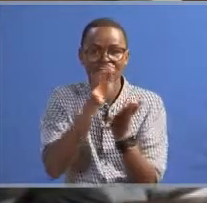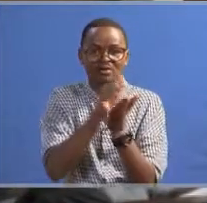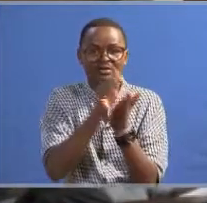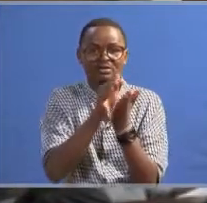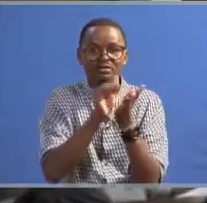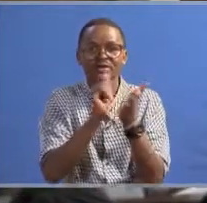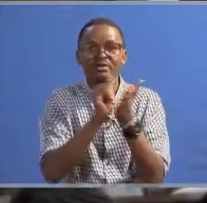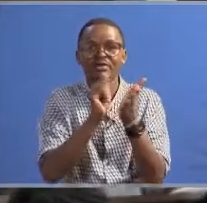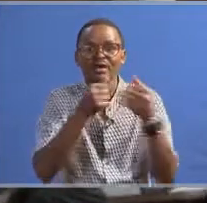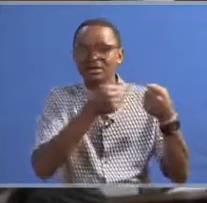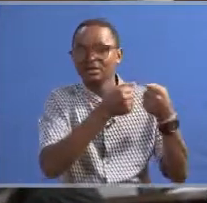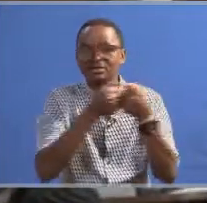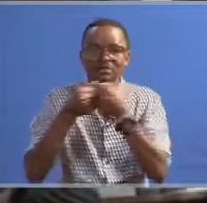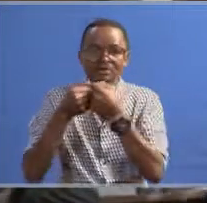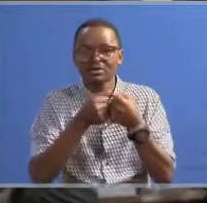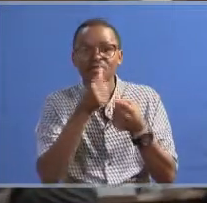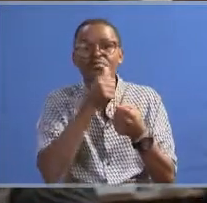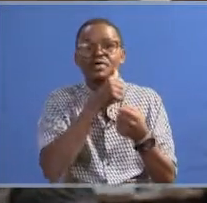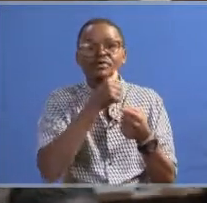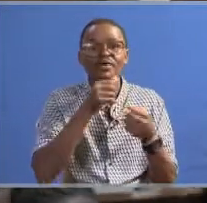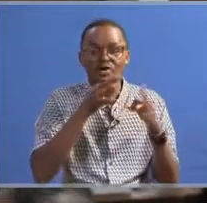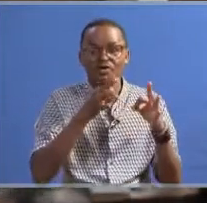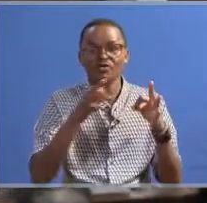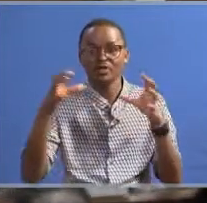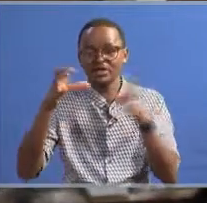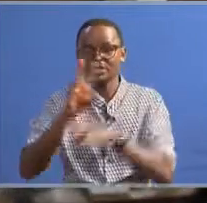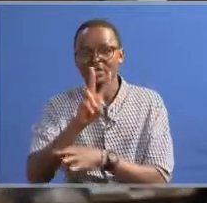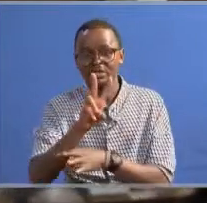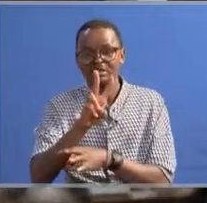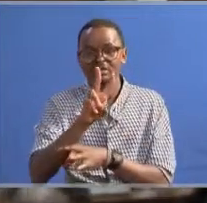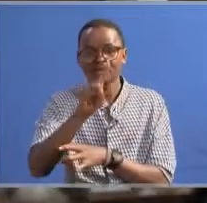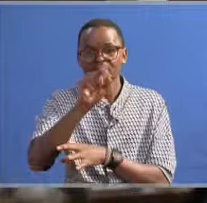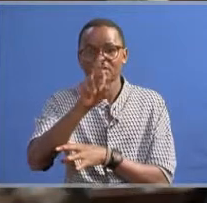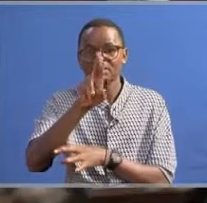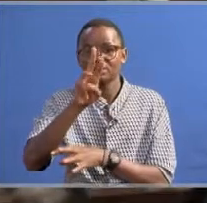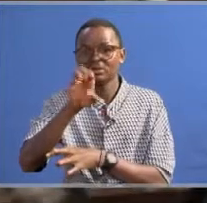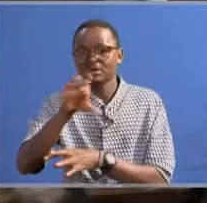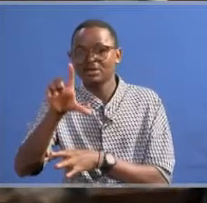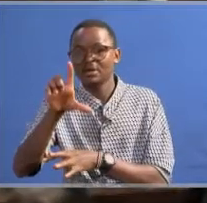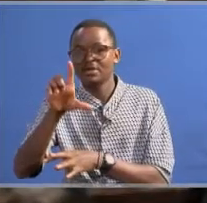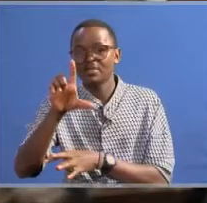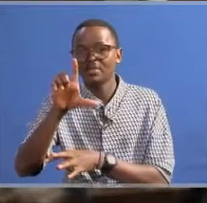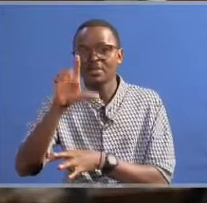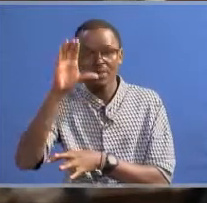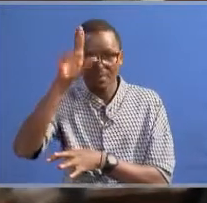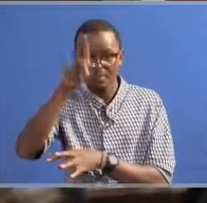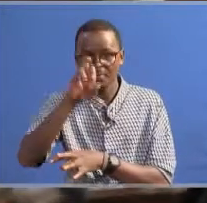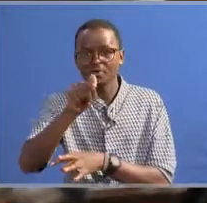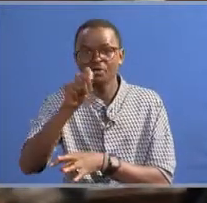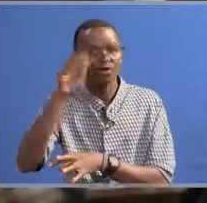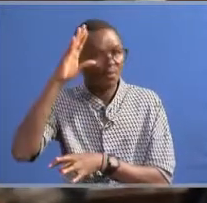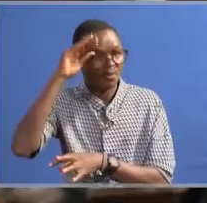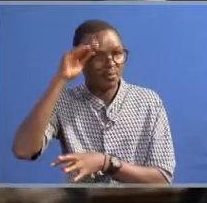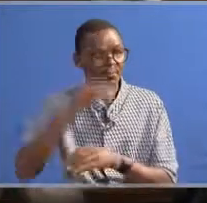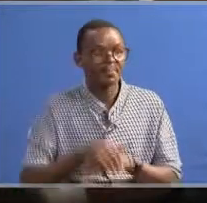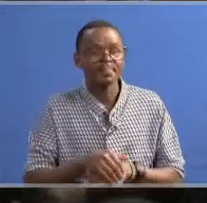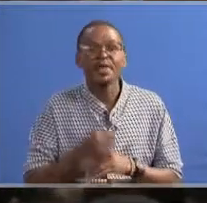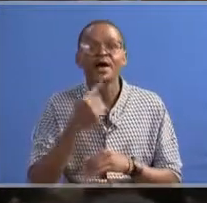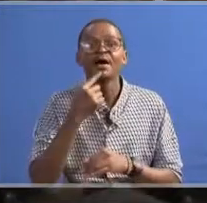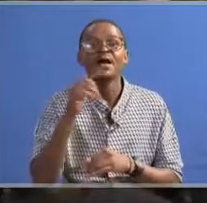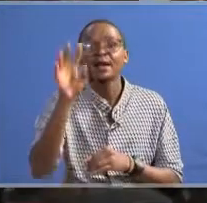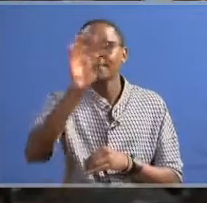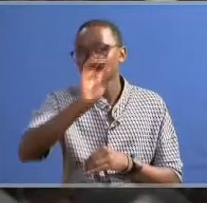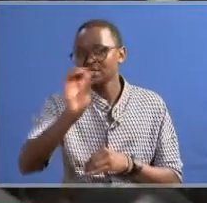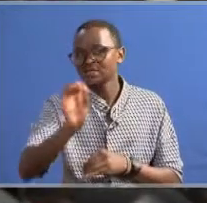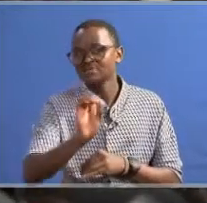that was to challenge the privatization of the second container terminal at the port of Mombasa. A hundred percent.